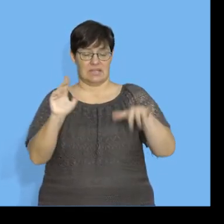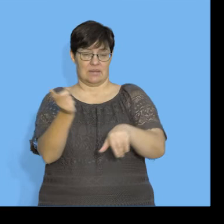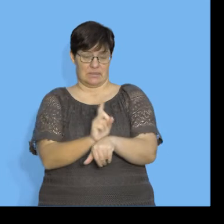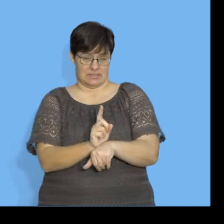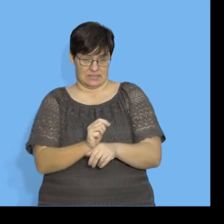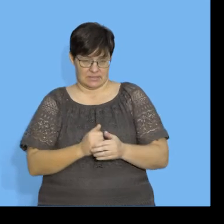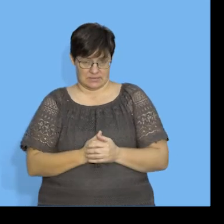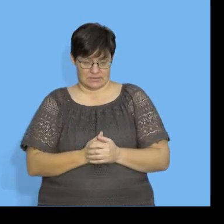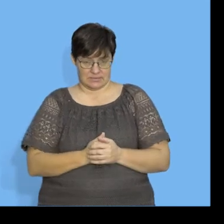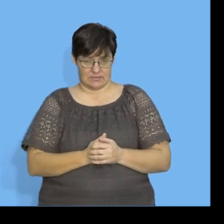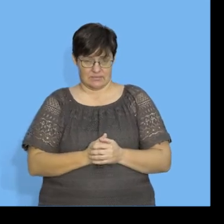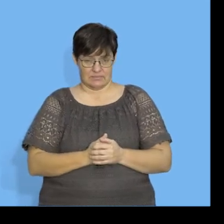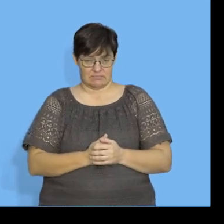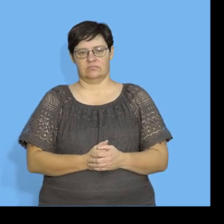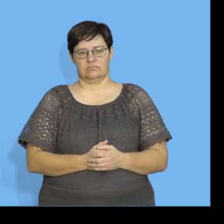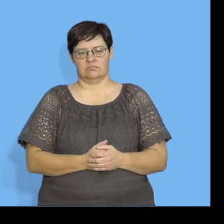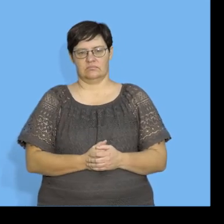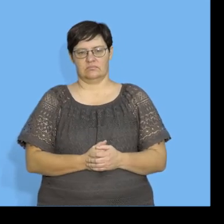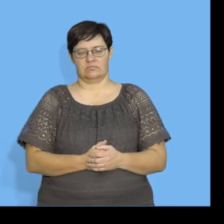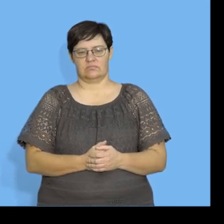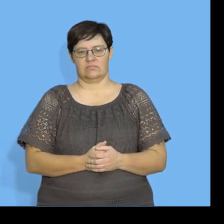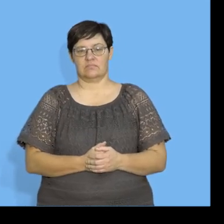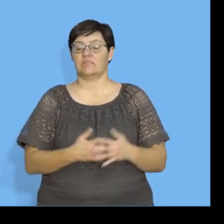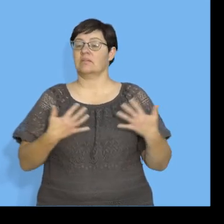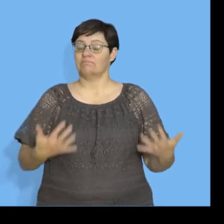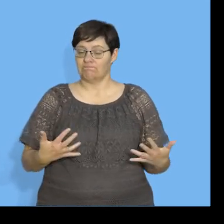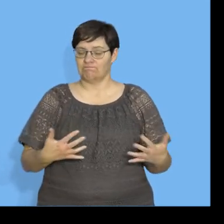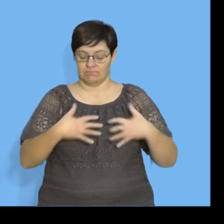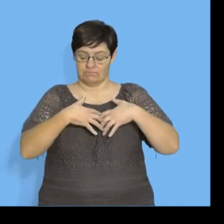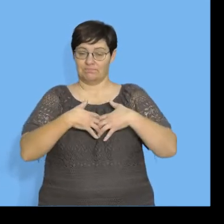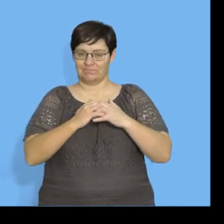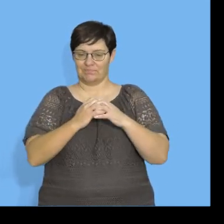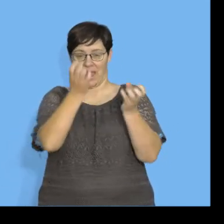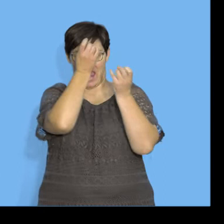Okay. So that's what we're going to do. So what do we